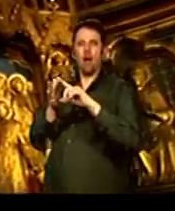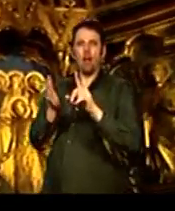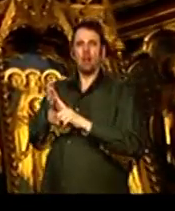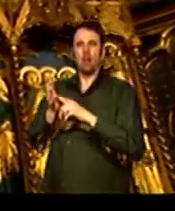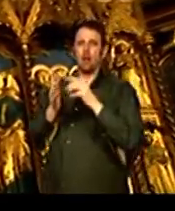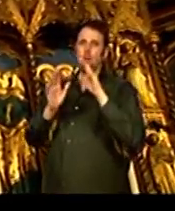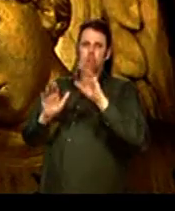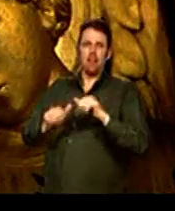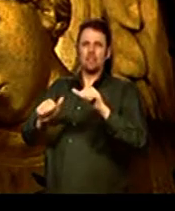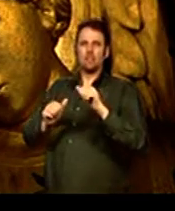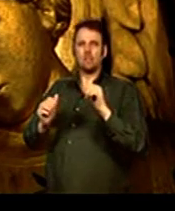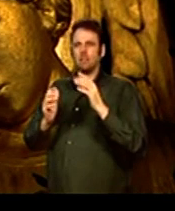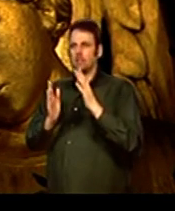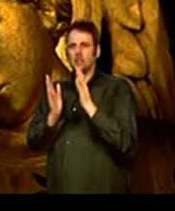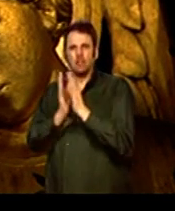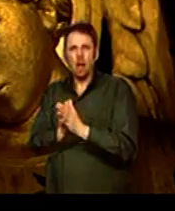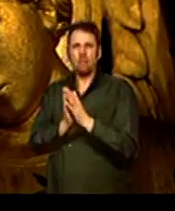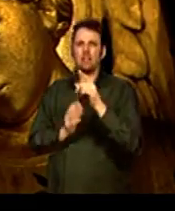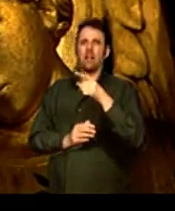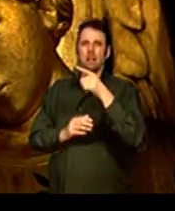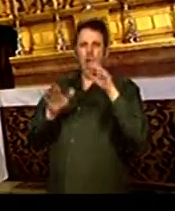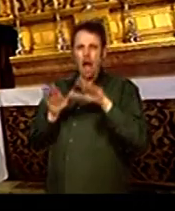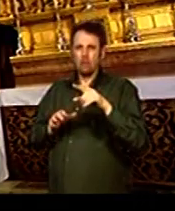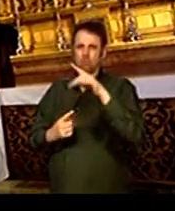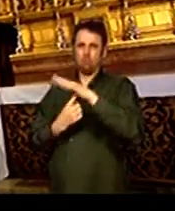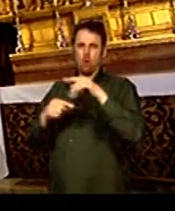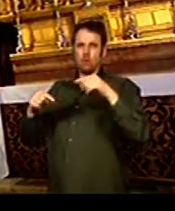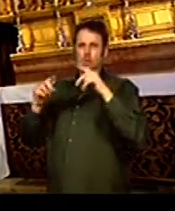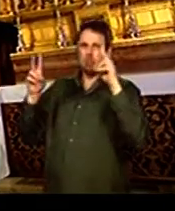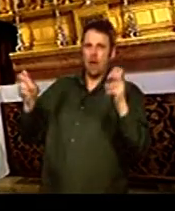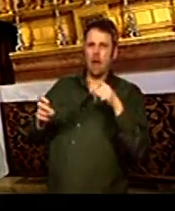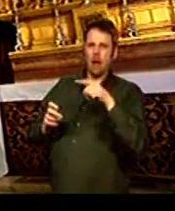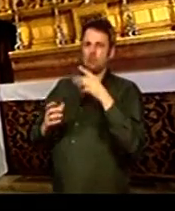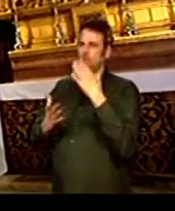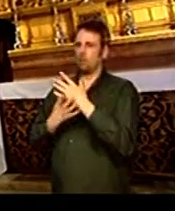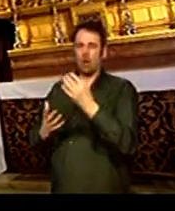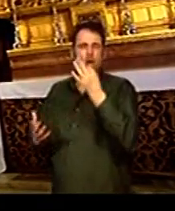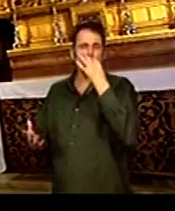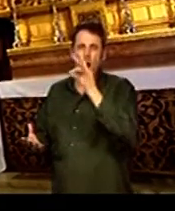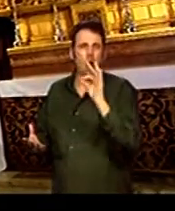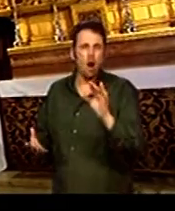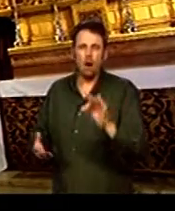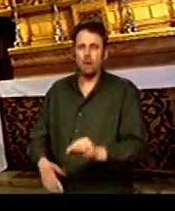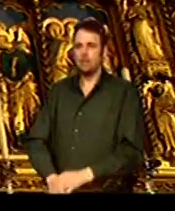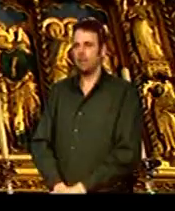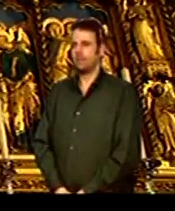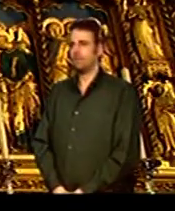Sacrament. The angels here are a very important theme. The whole thing is absolutely scrumptious.